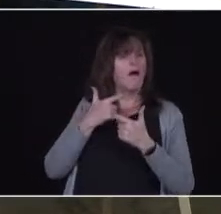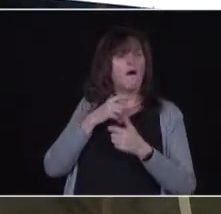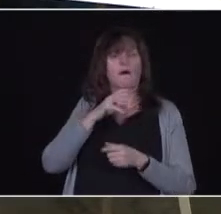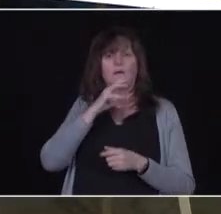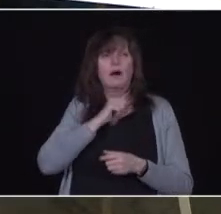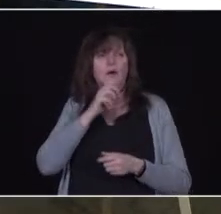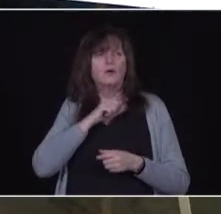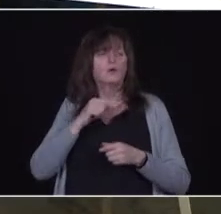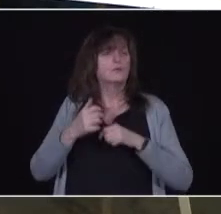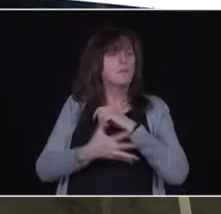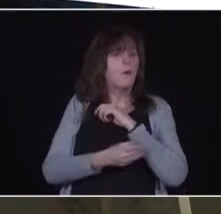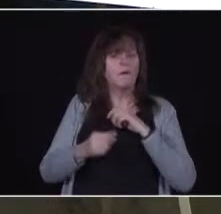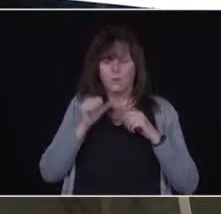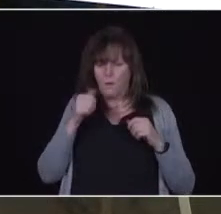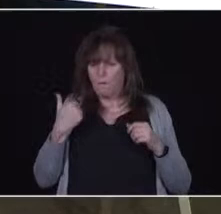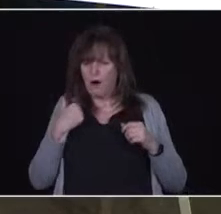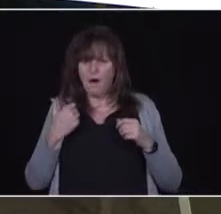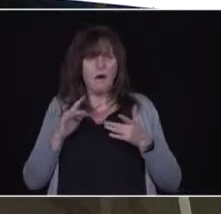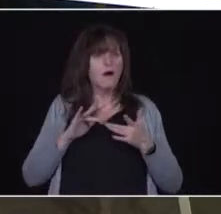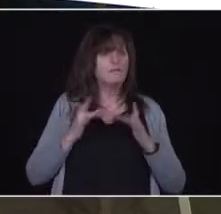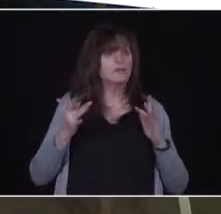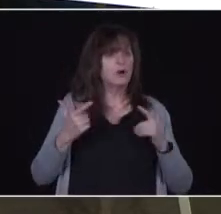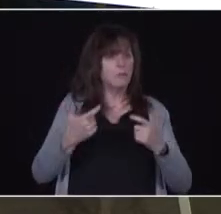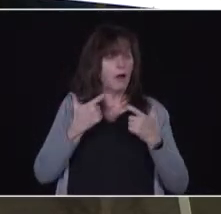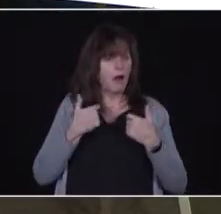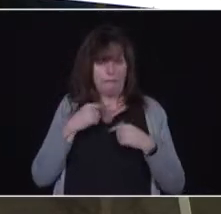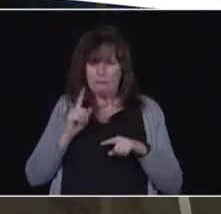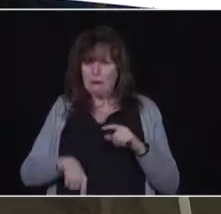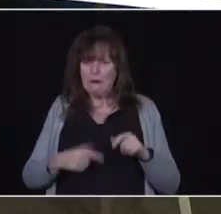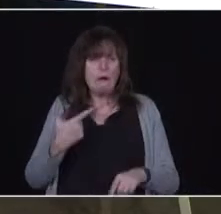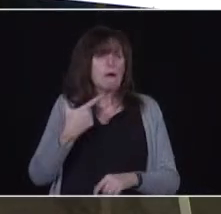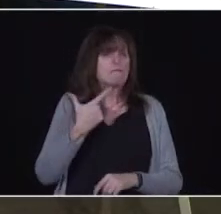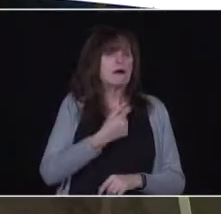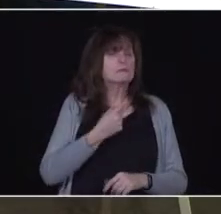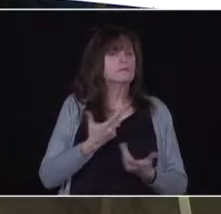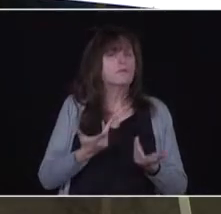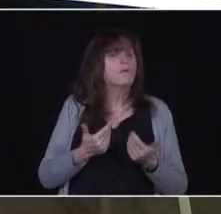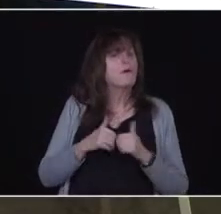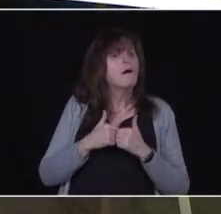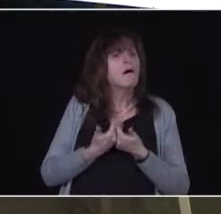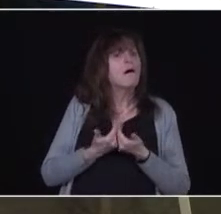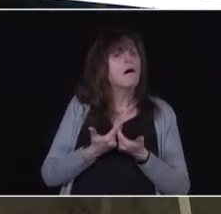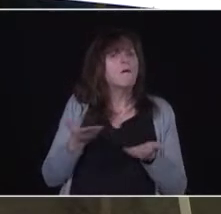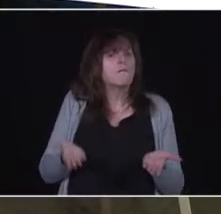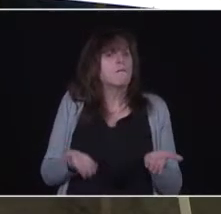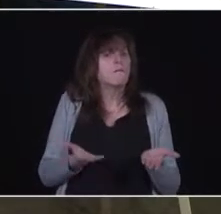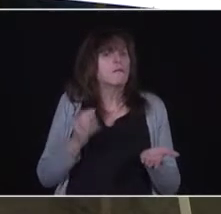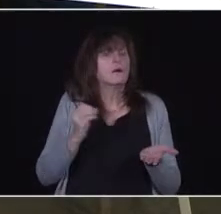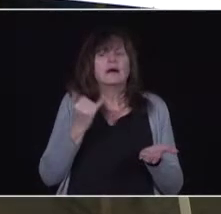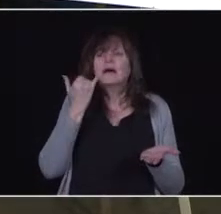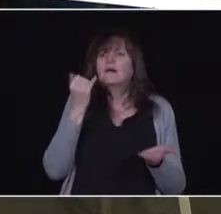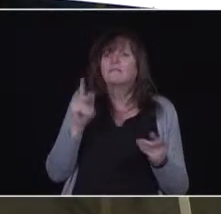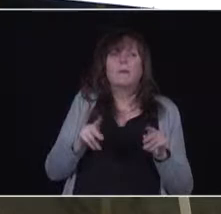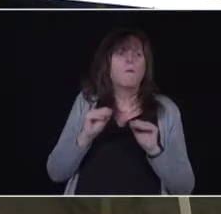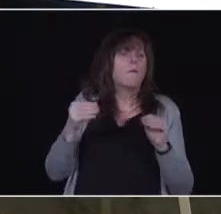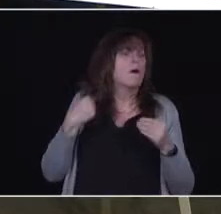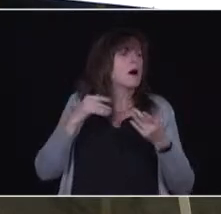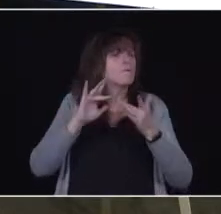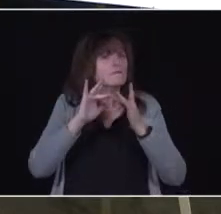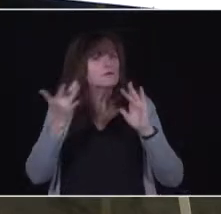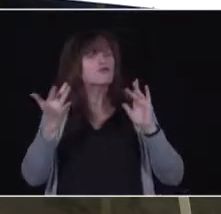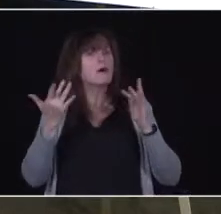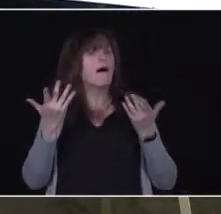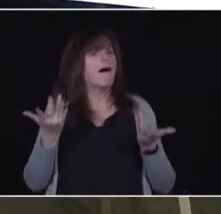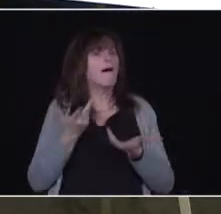access to vaccinations. I'm wondering what is being done to avoid that in Ontario? Thank you. Again, a strength of our public health units.